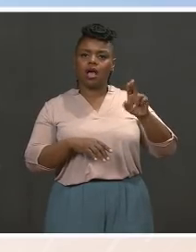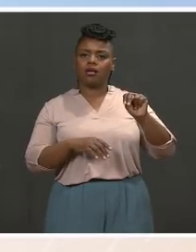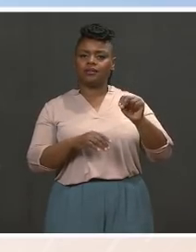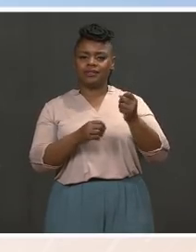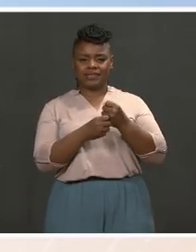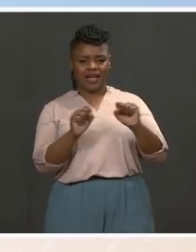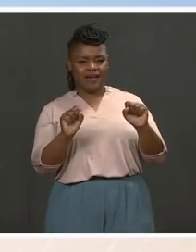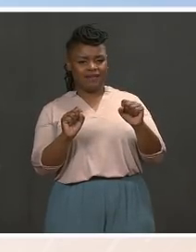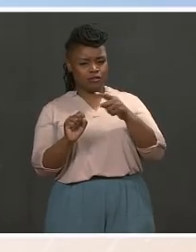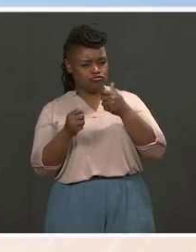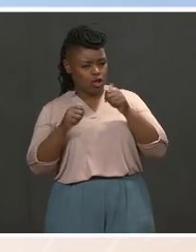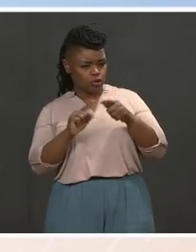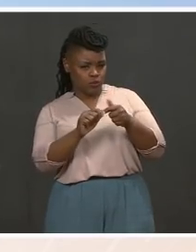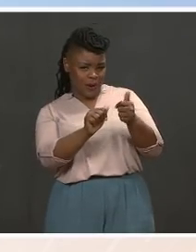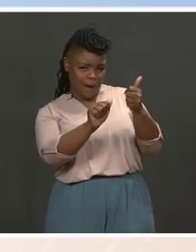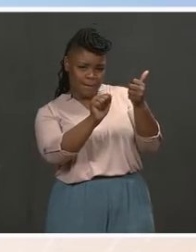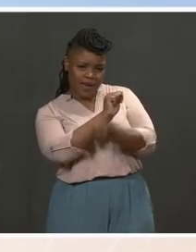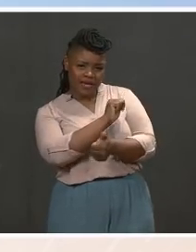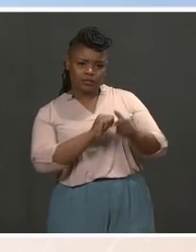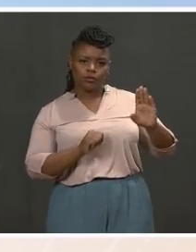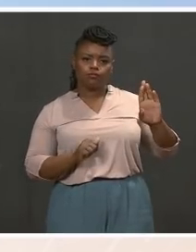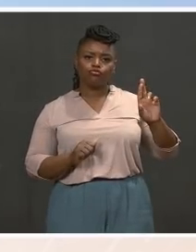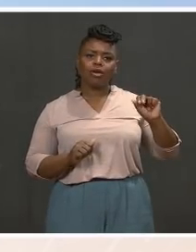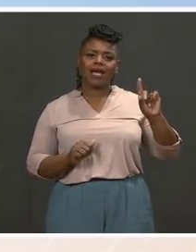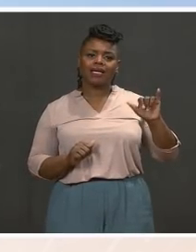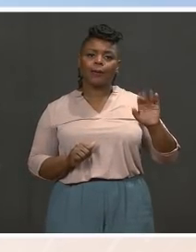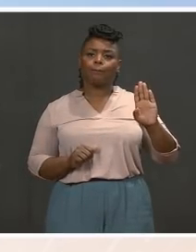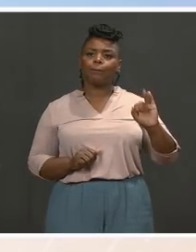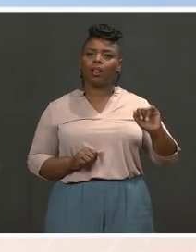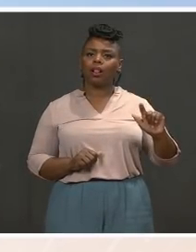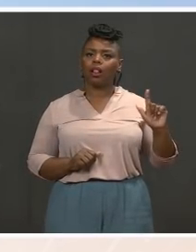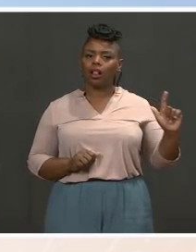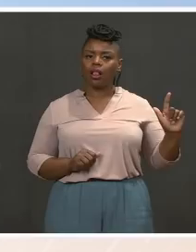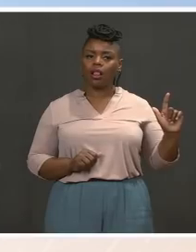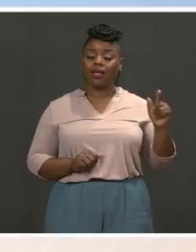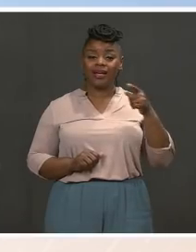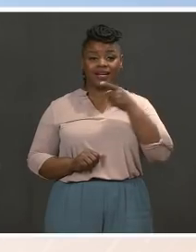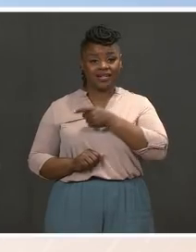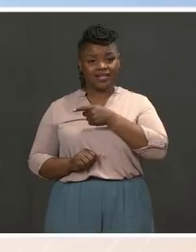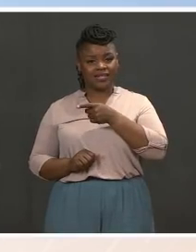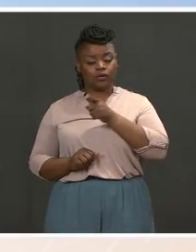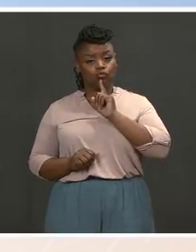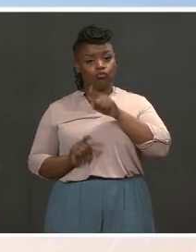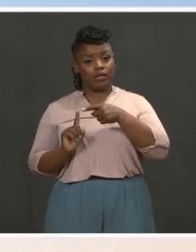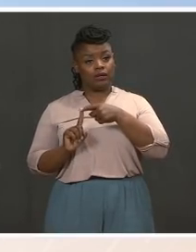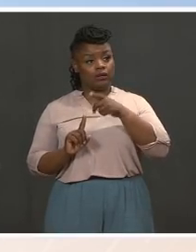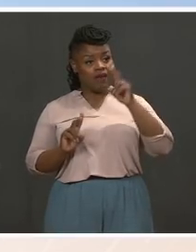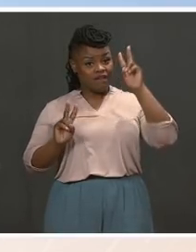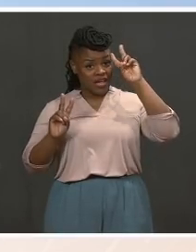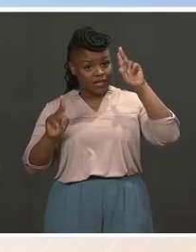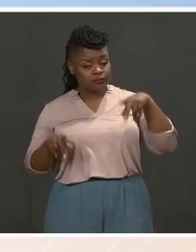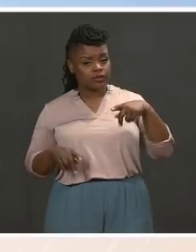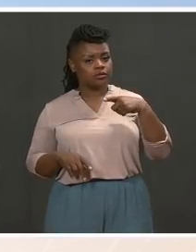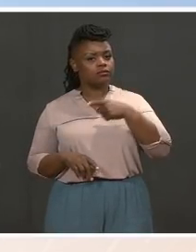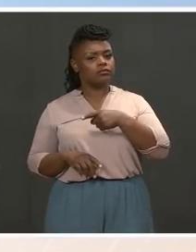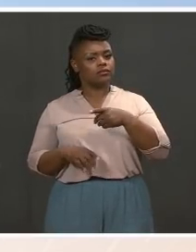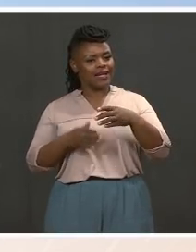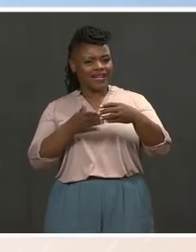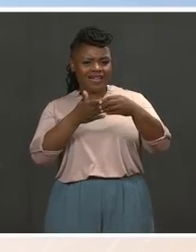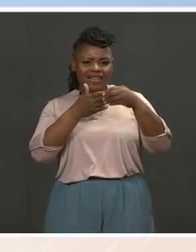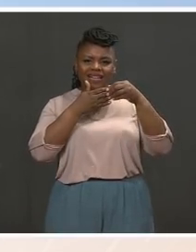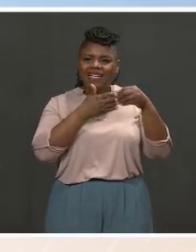fought to ban assault weapons, why he was the lead in the Obama-Bide administration in putting in place more than a dozen executive actions